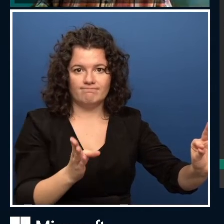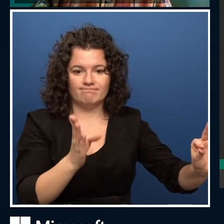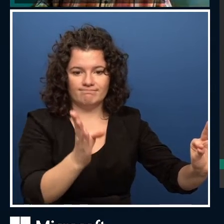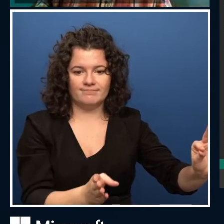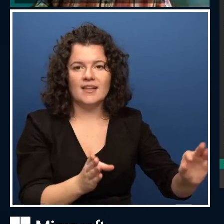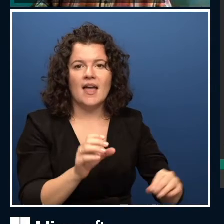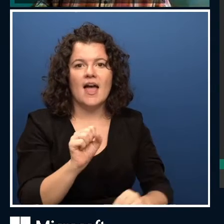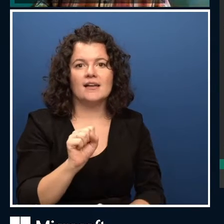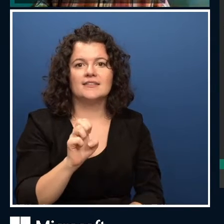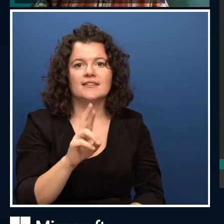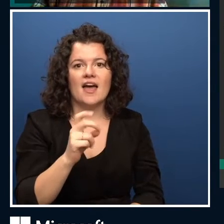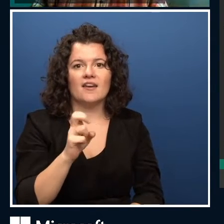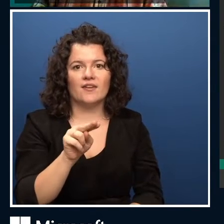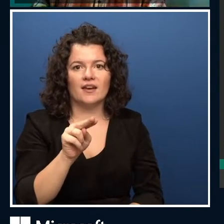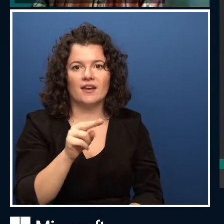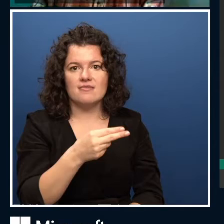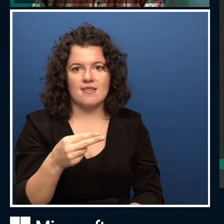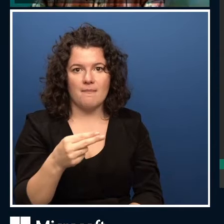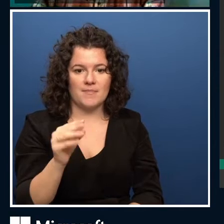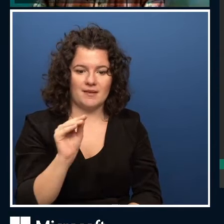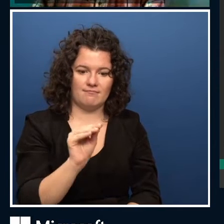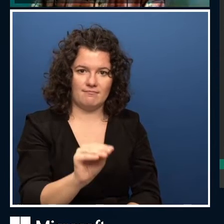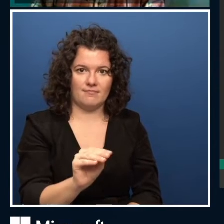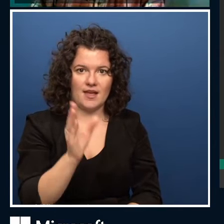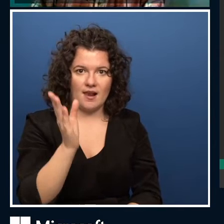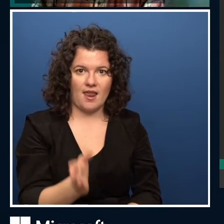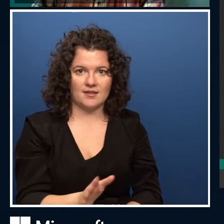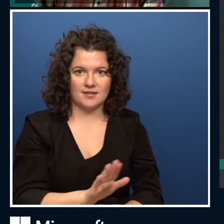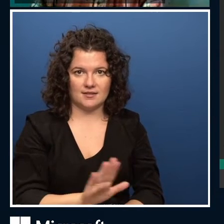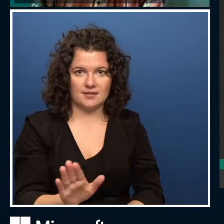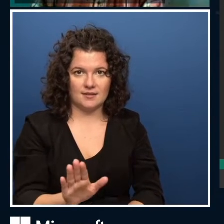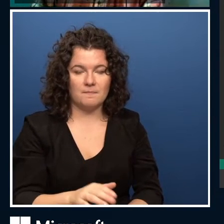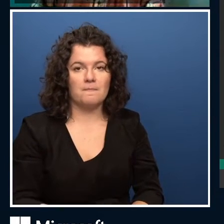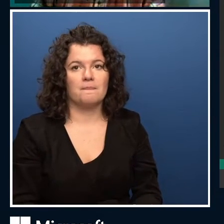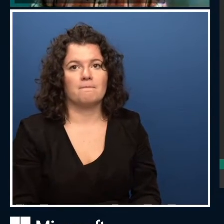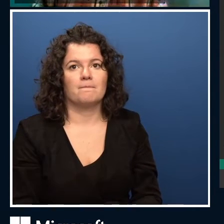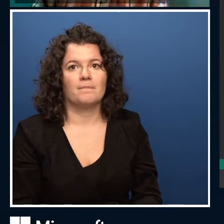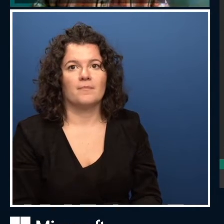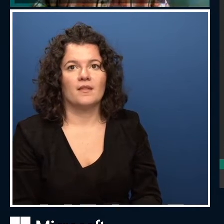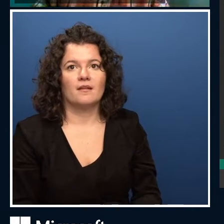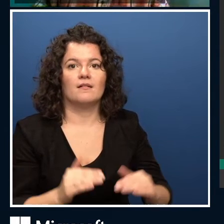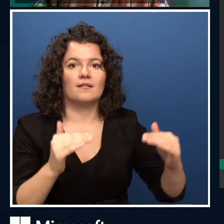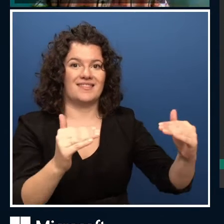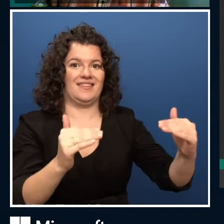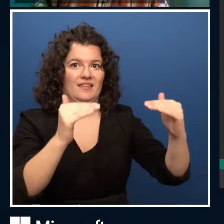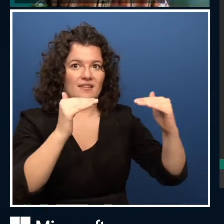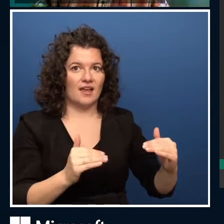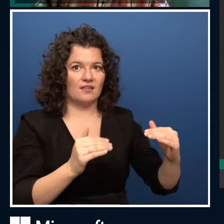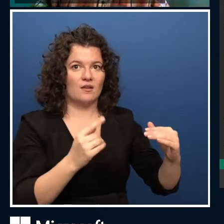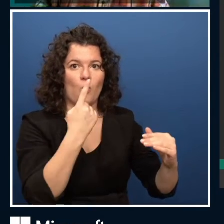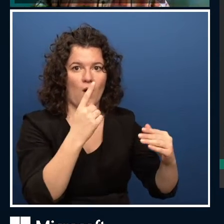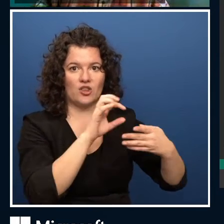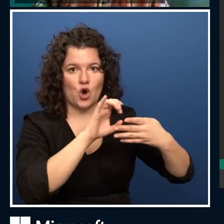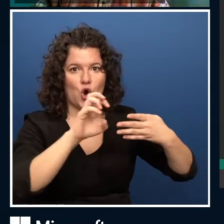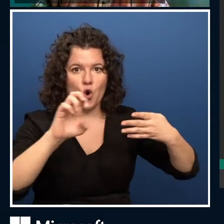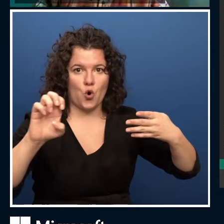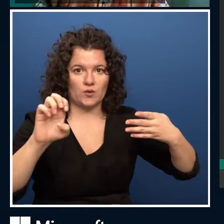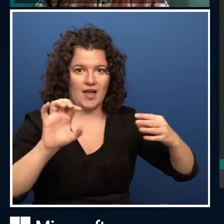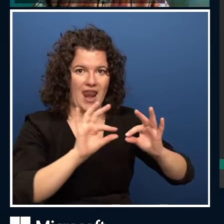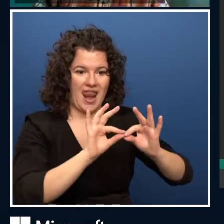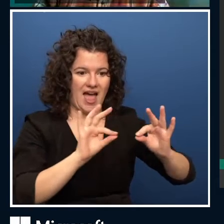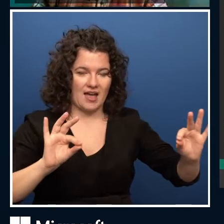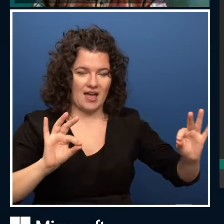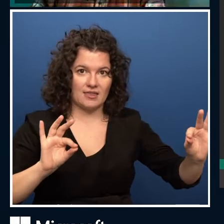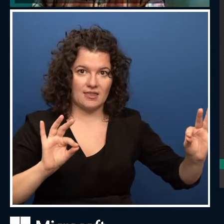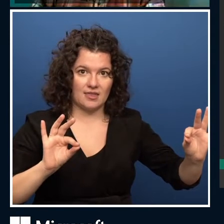that, we can call Cognitive Services just by line line of code. So here, for example, I take the URL of a